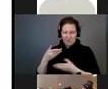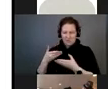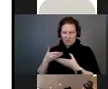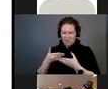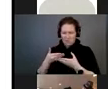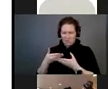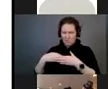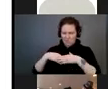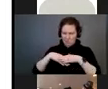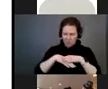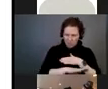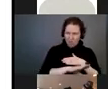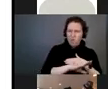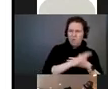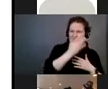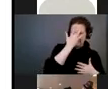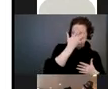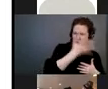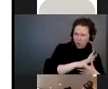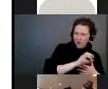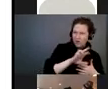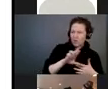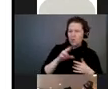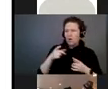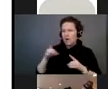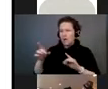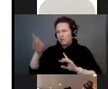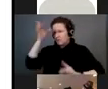catch it after birth, in which case it's not harmful.